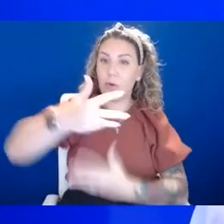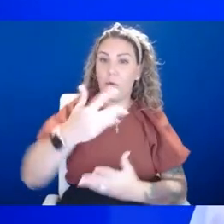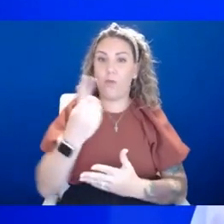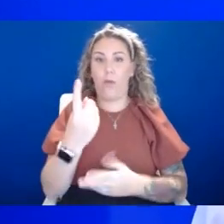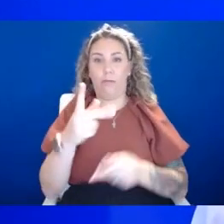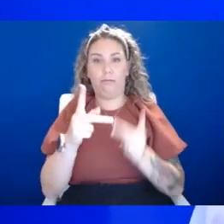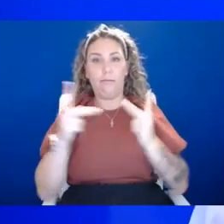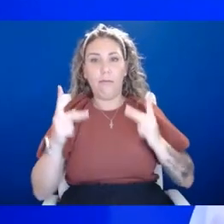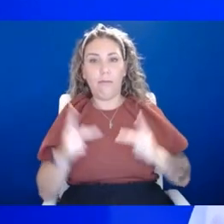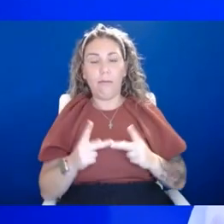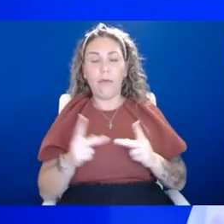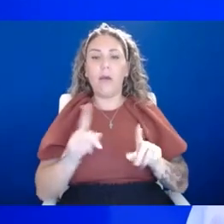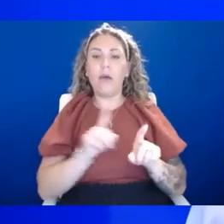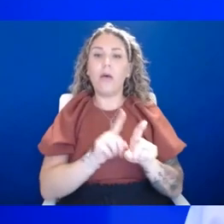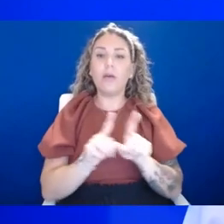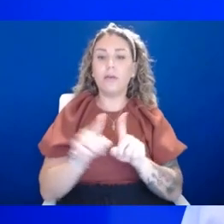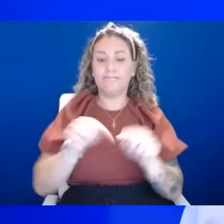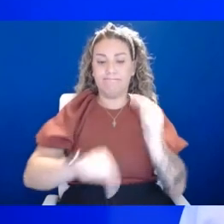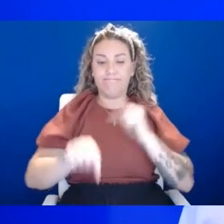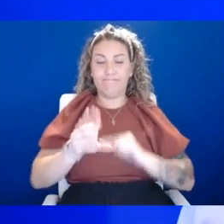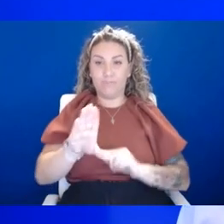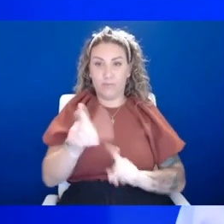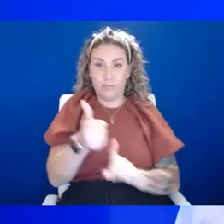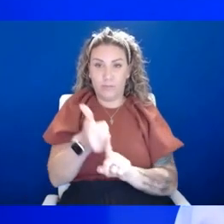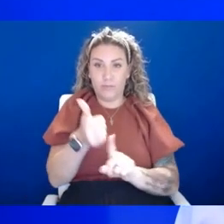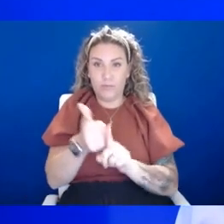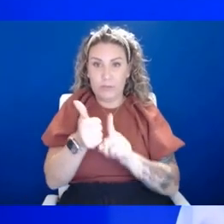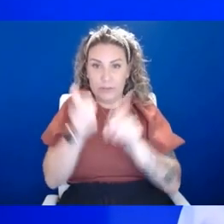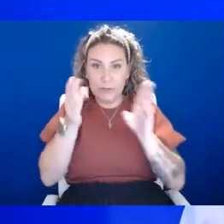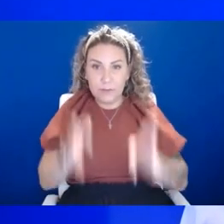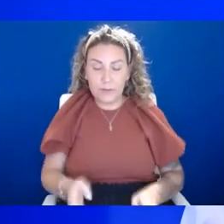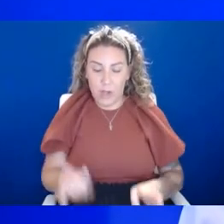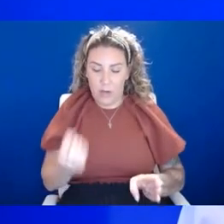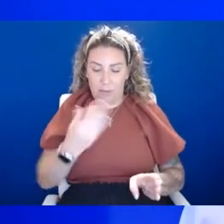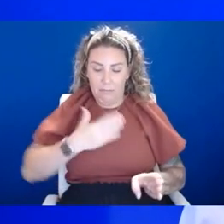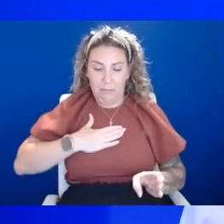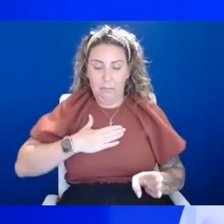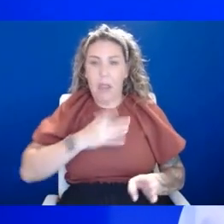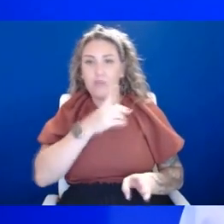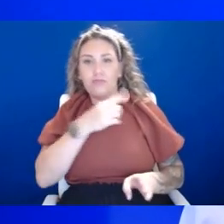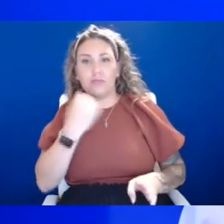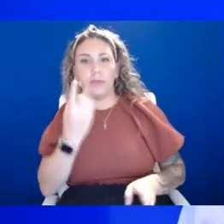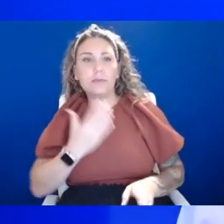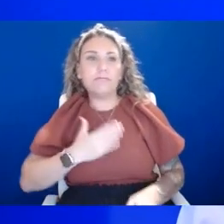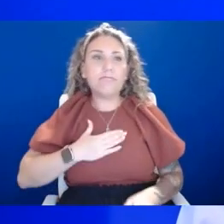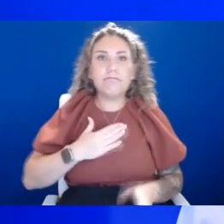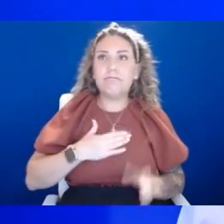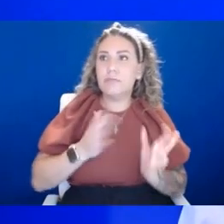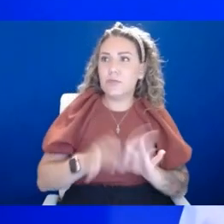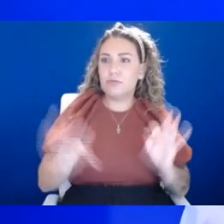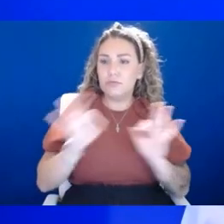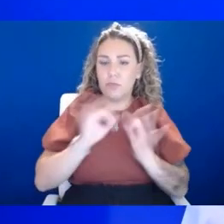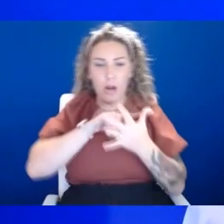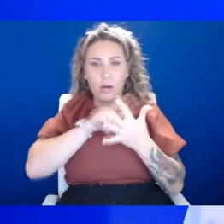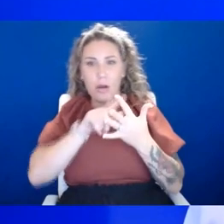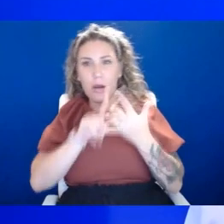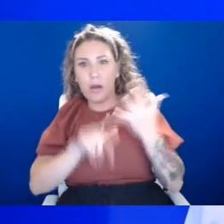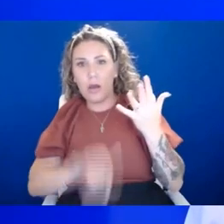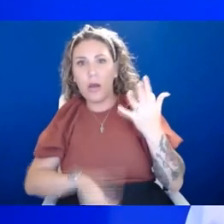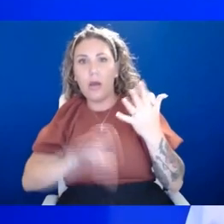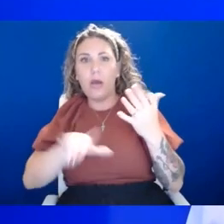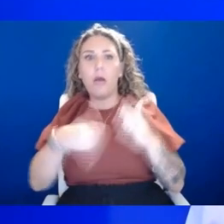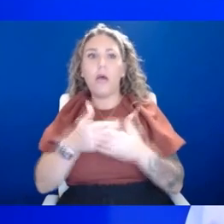to go back to you as an individual, understanding your risks, understanding the important things about those pharmaceutical interventions like